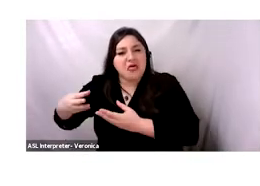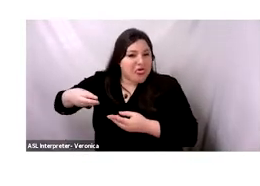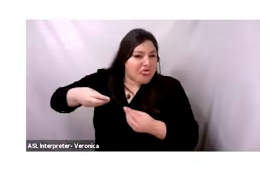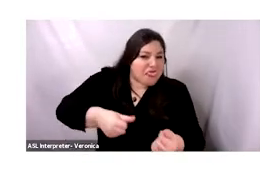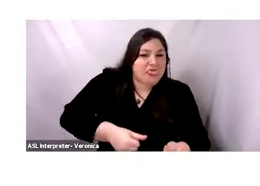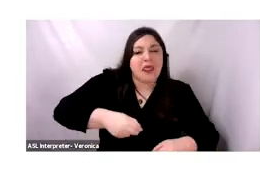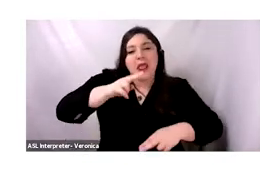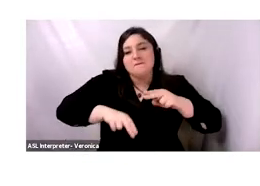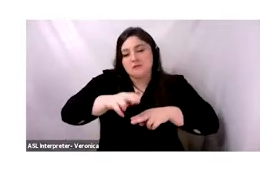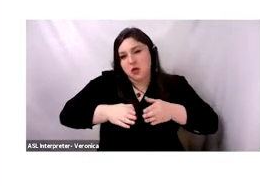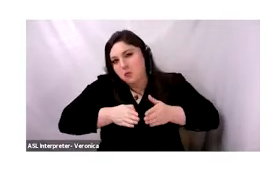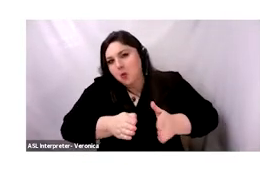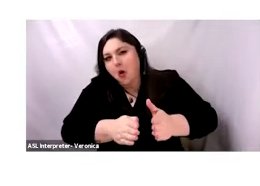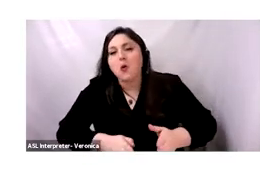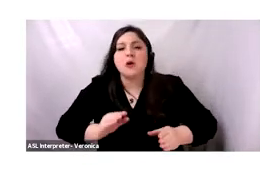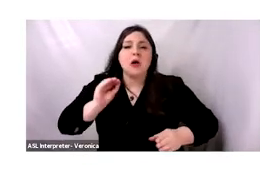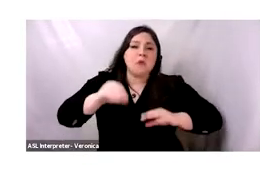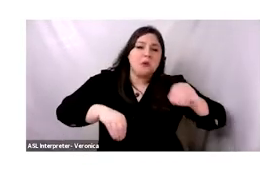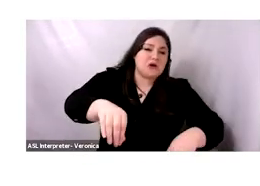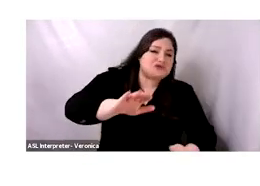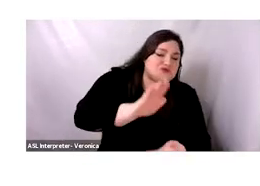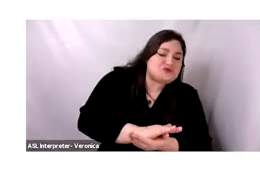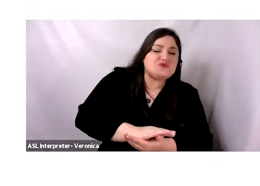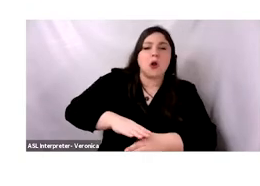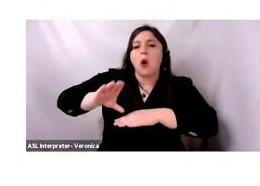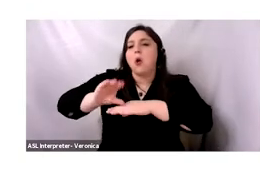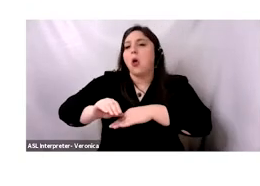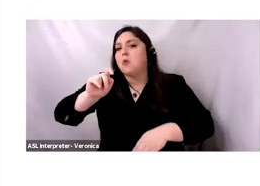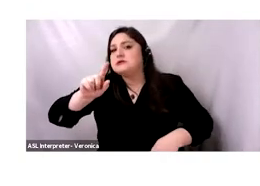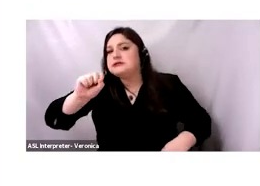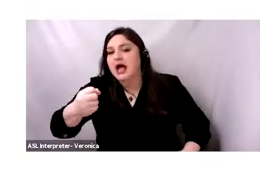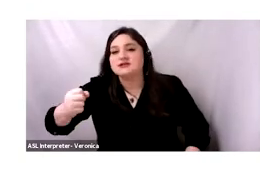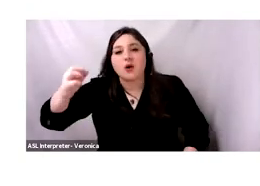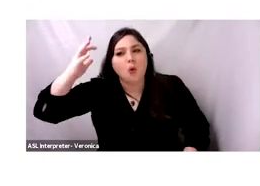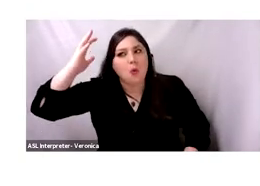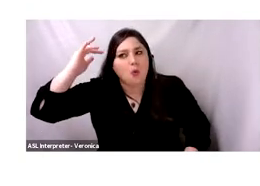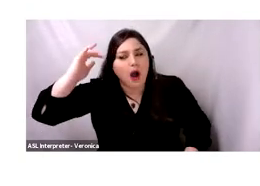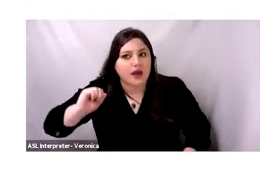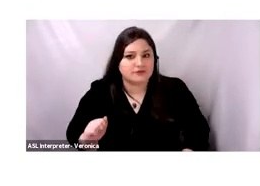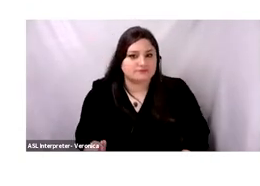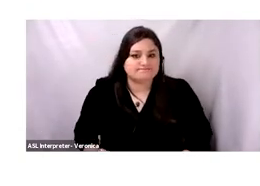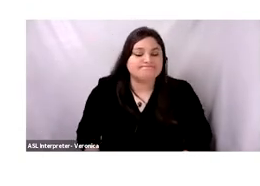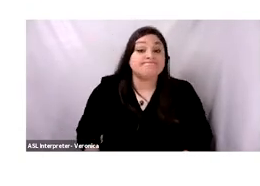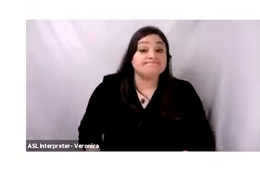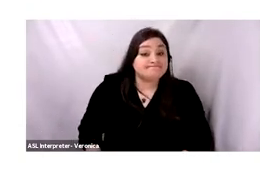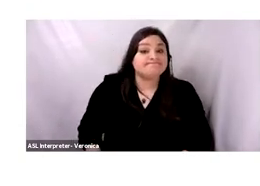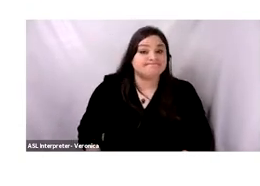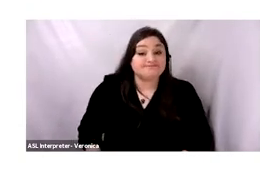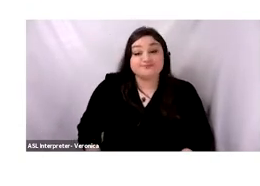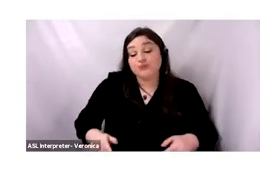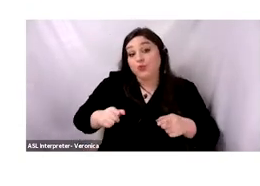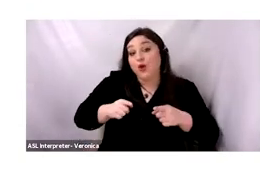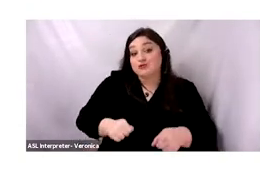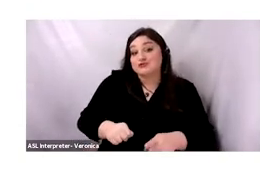investing in Mount Lebanon? And why during this period, there was a massive exodus